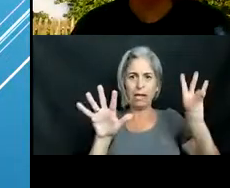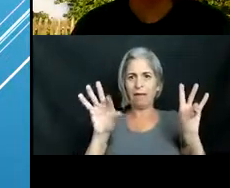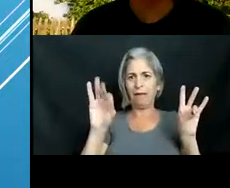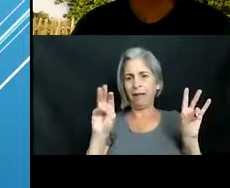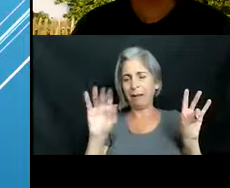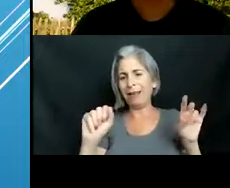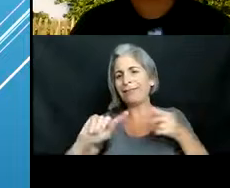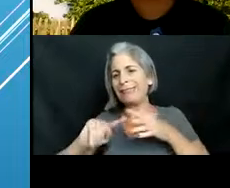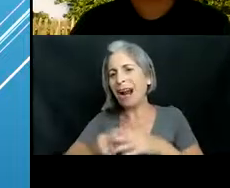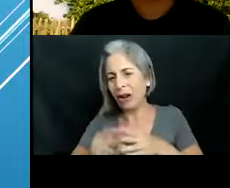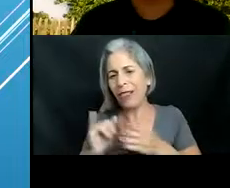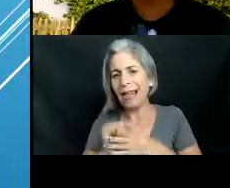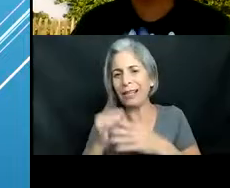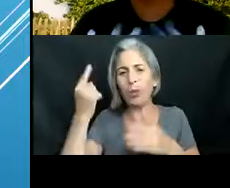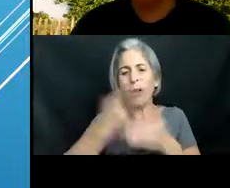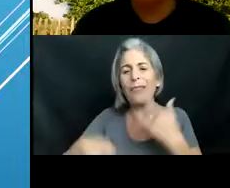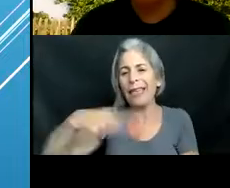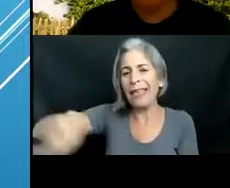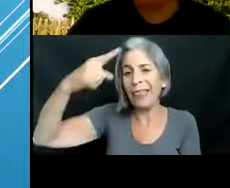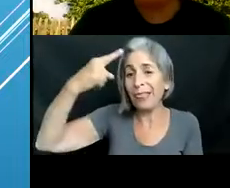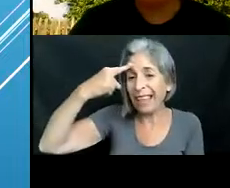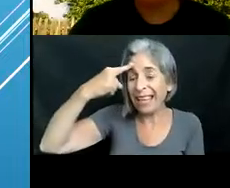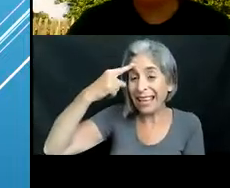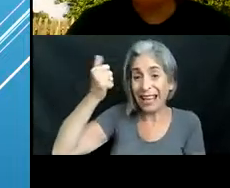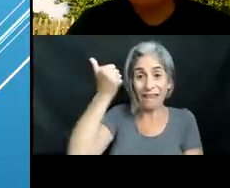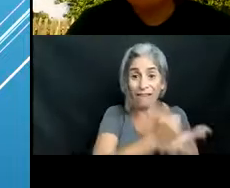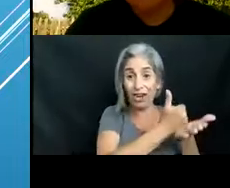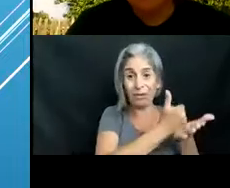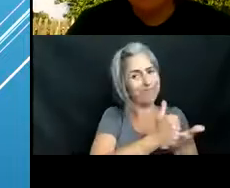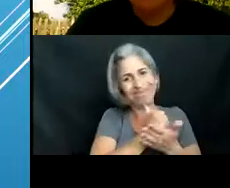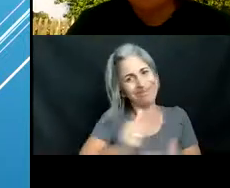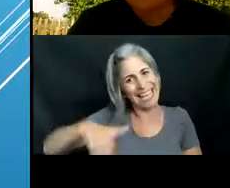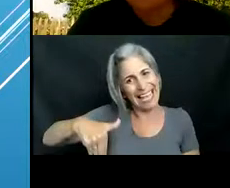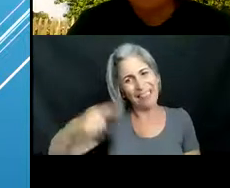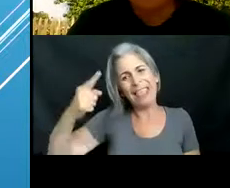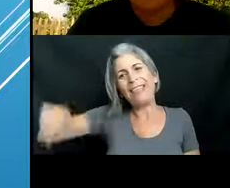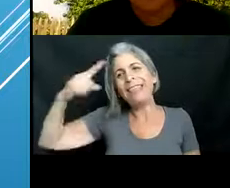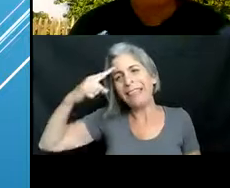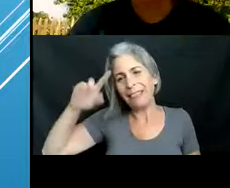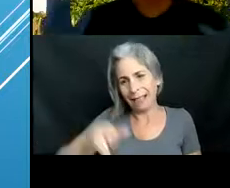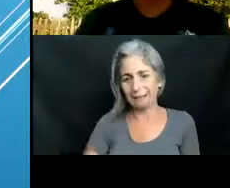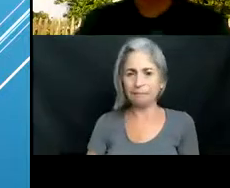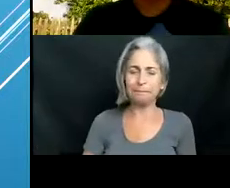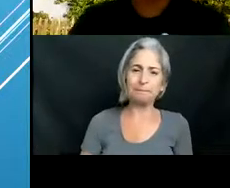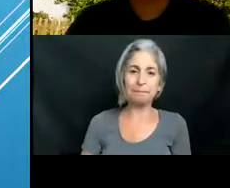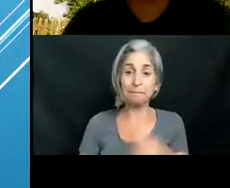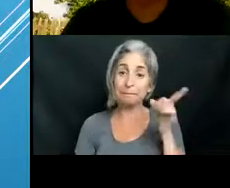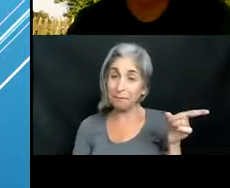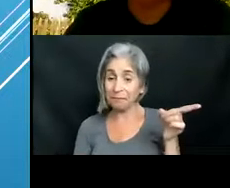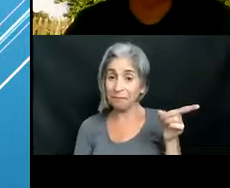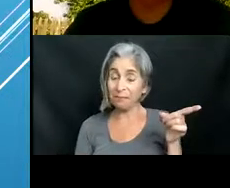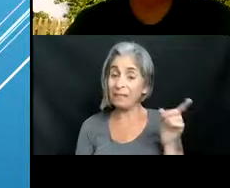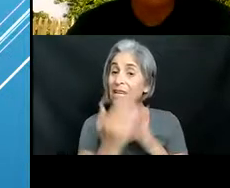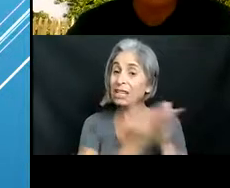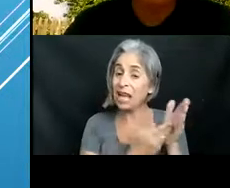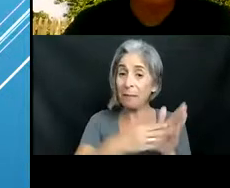the current working theory but they still have no confirmation of that there we go so here are some of